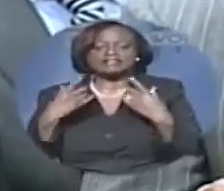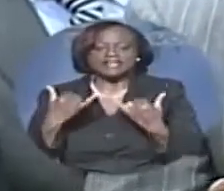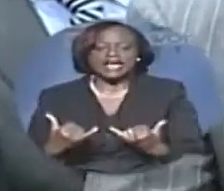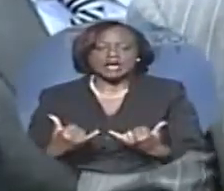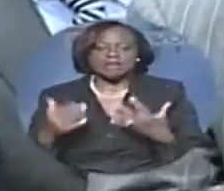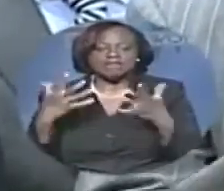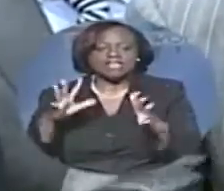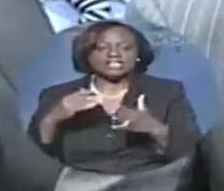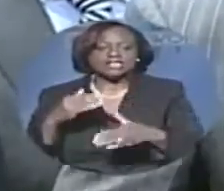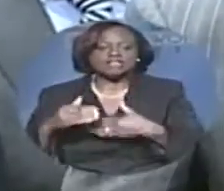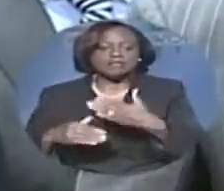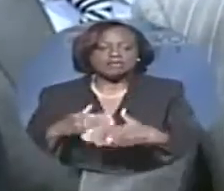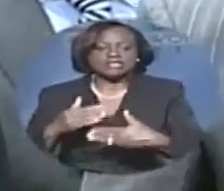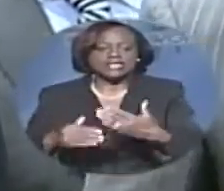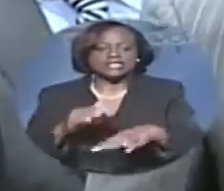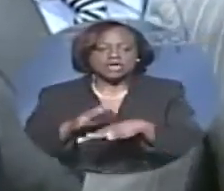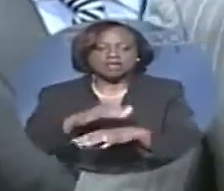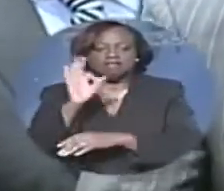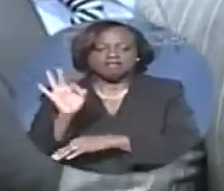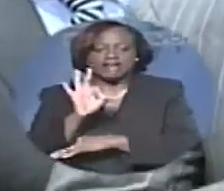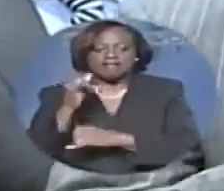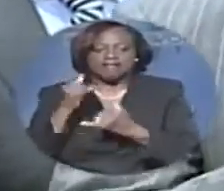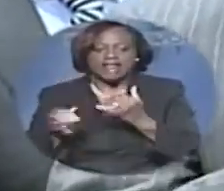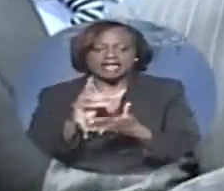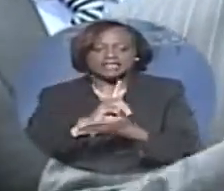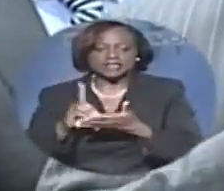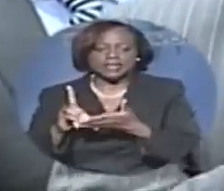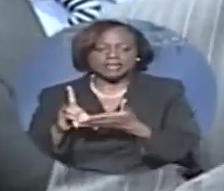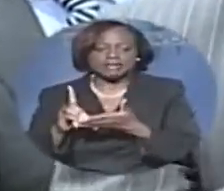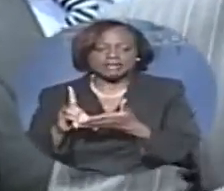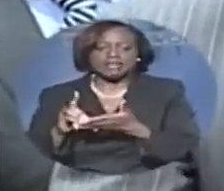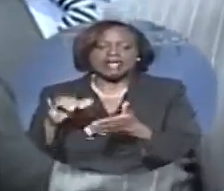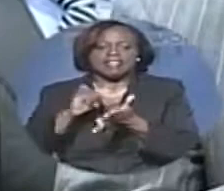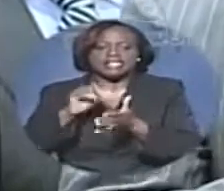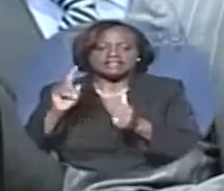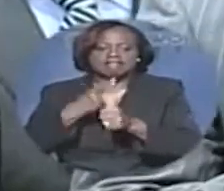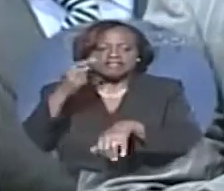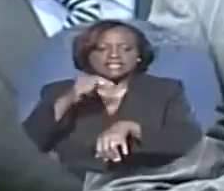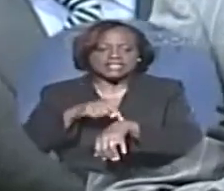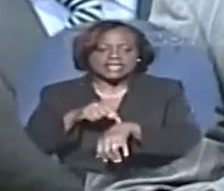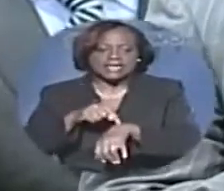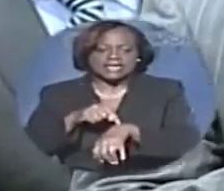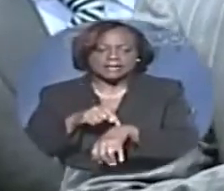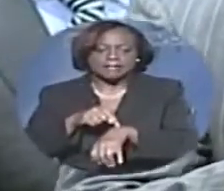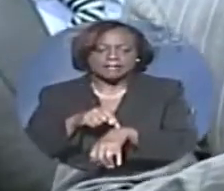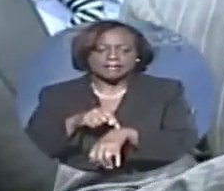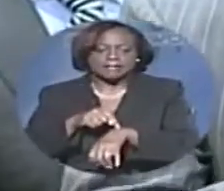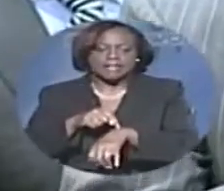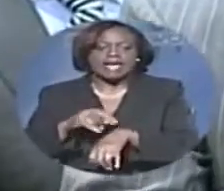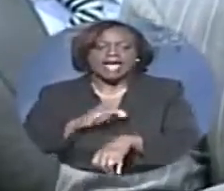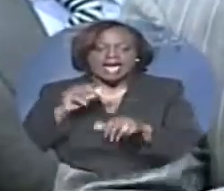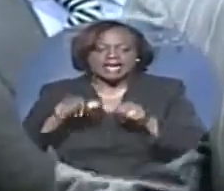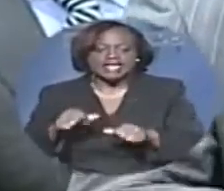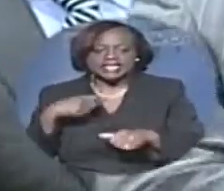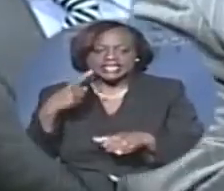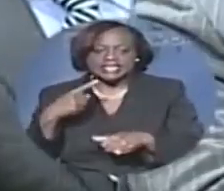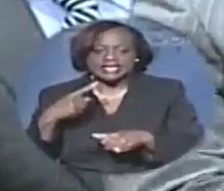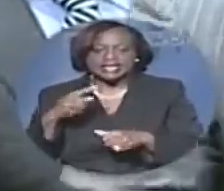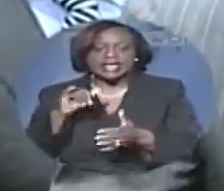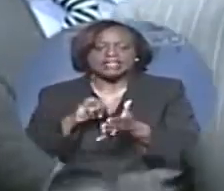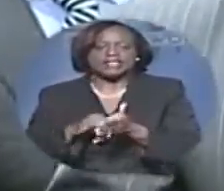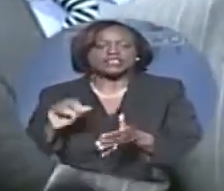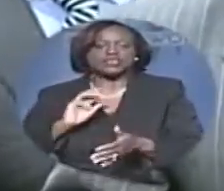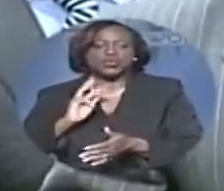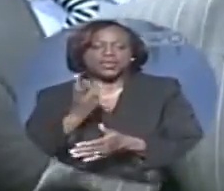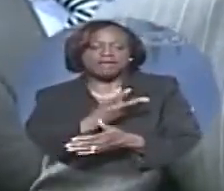the process on Friday of the last week. So that is the first time that I can say that we have